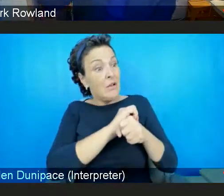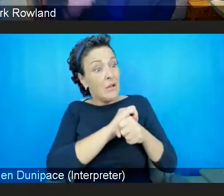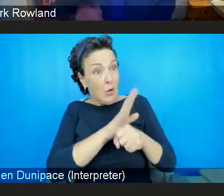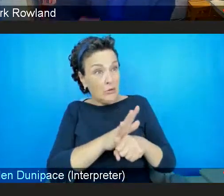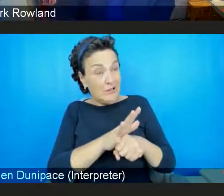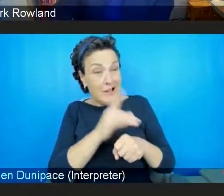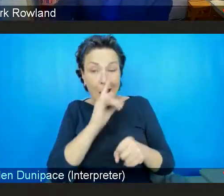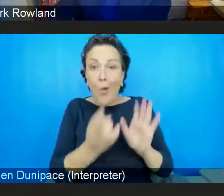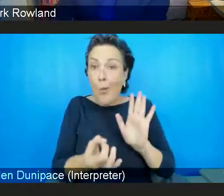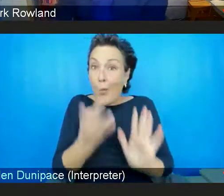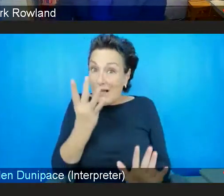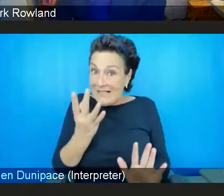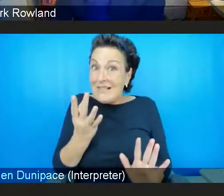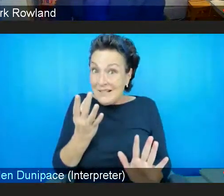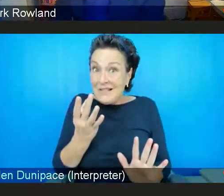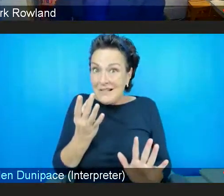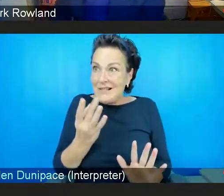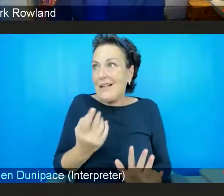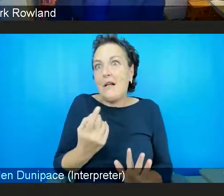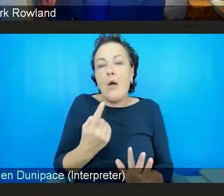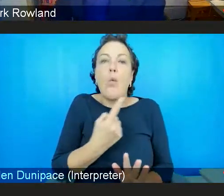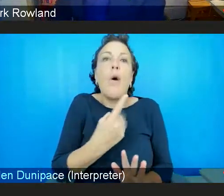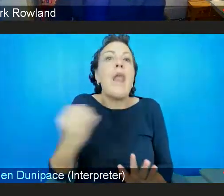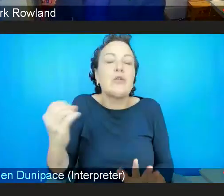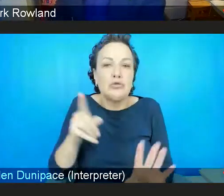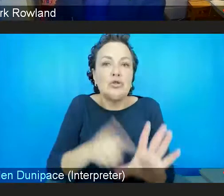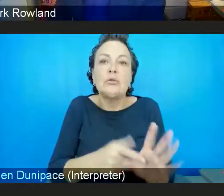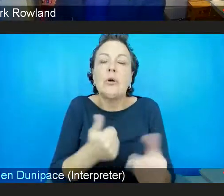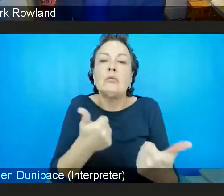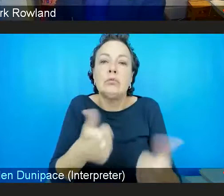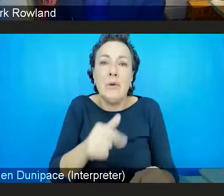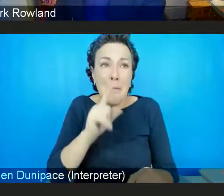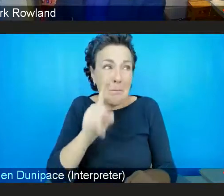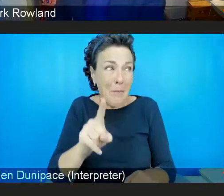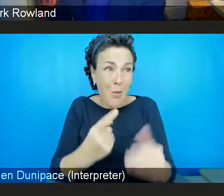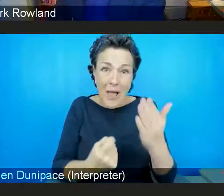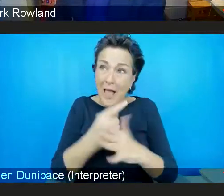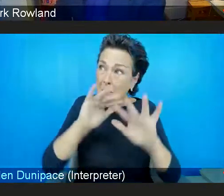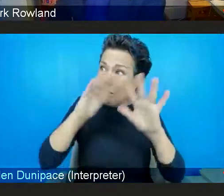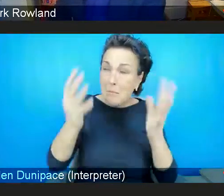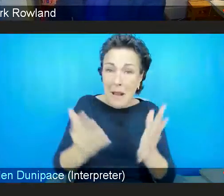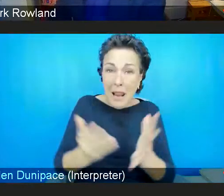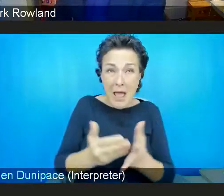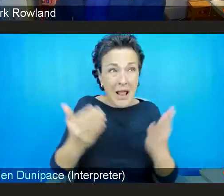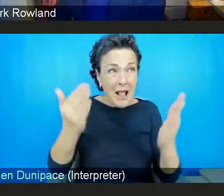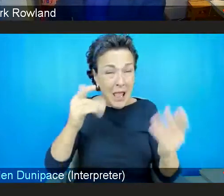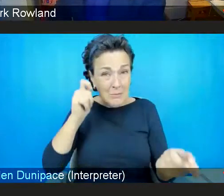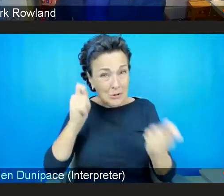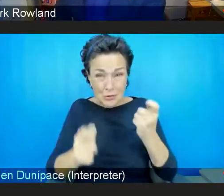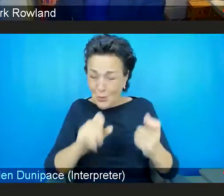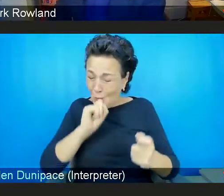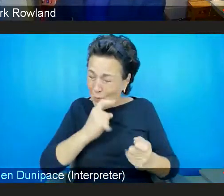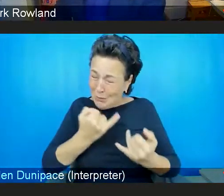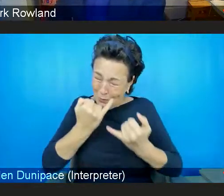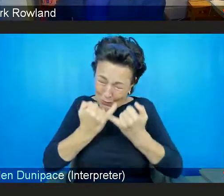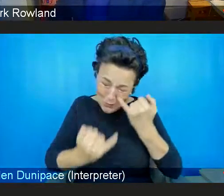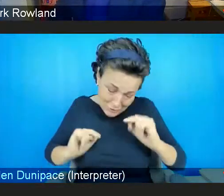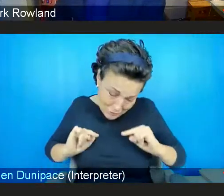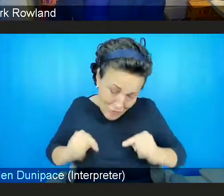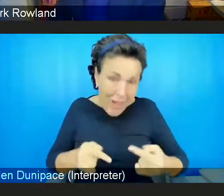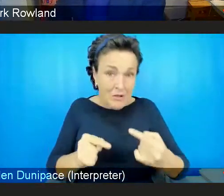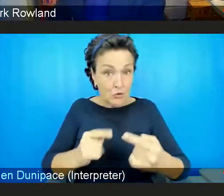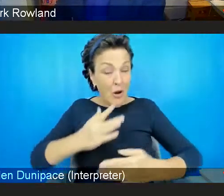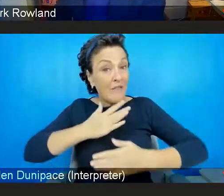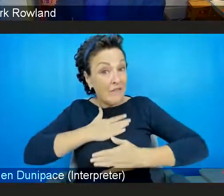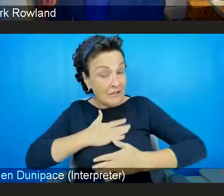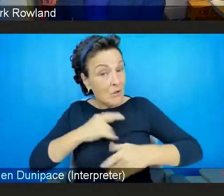with climate chaos and the fragility of the planet, there will be many more challenges to our physical and mental health. What challenges do you think